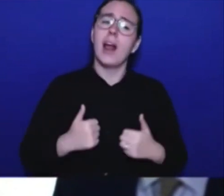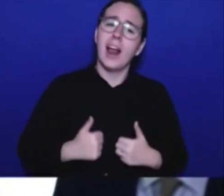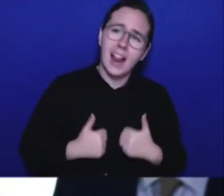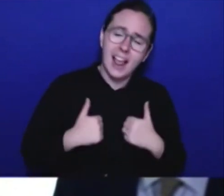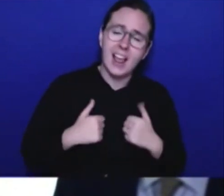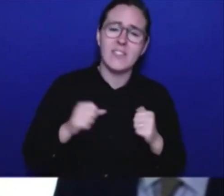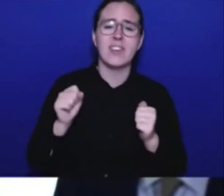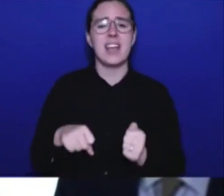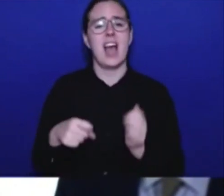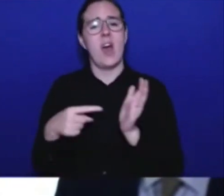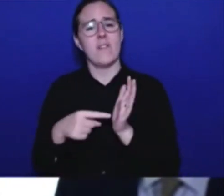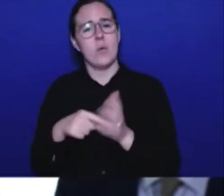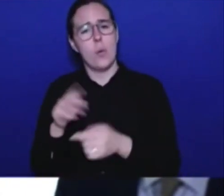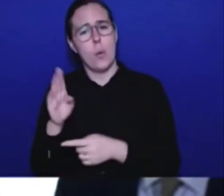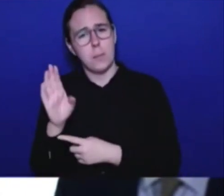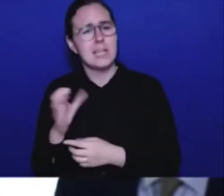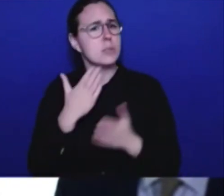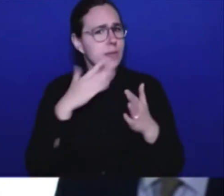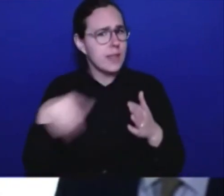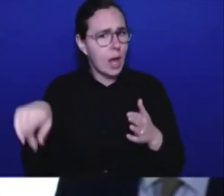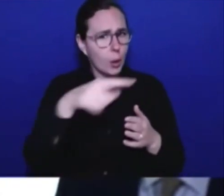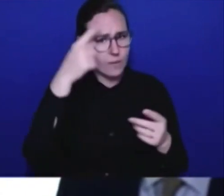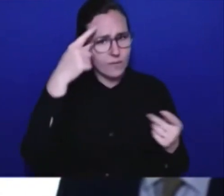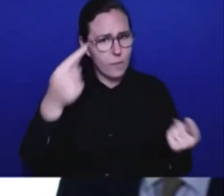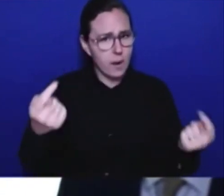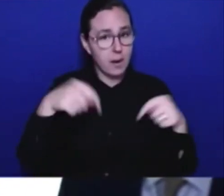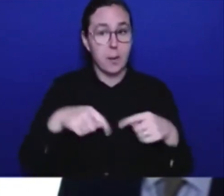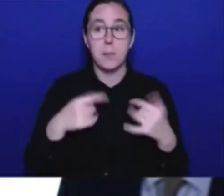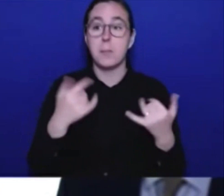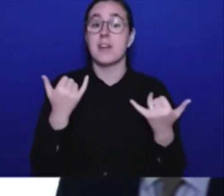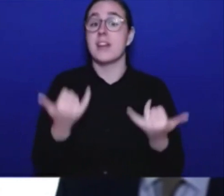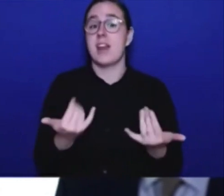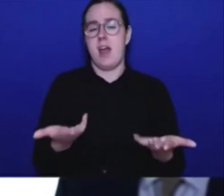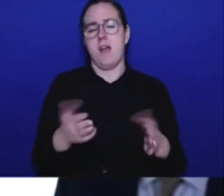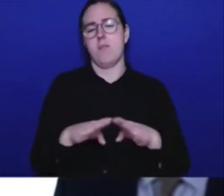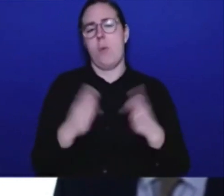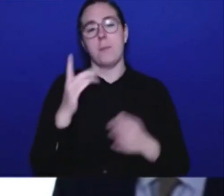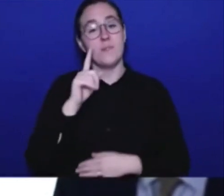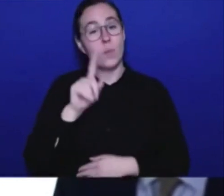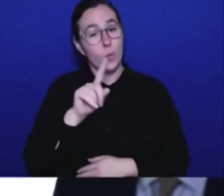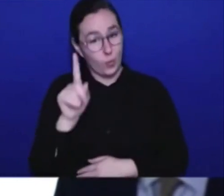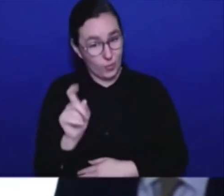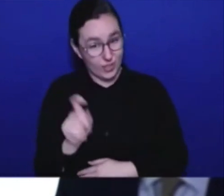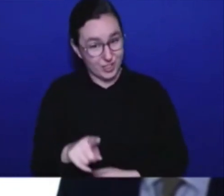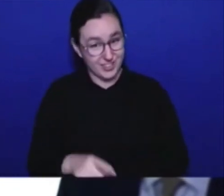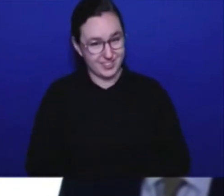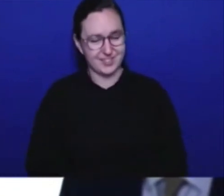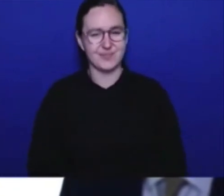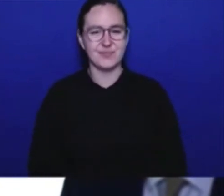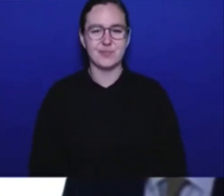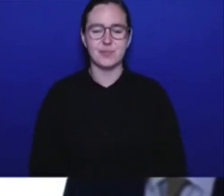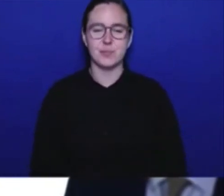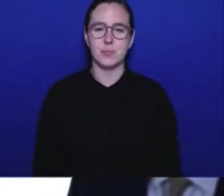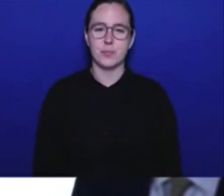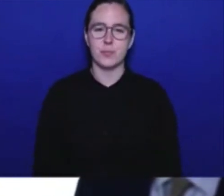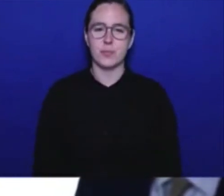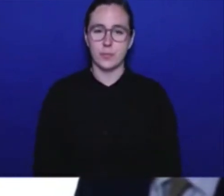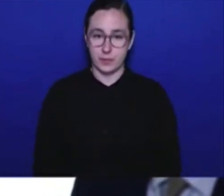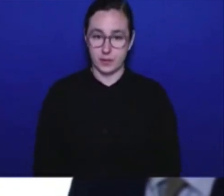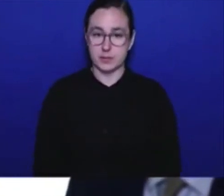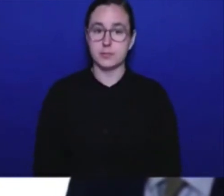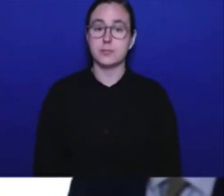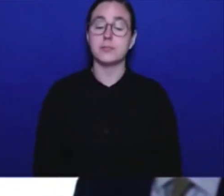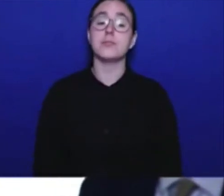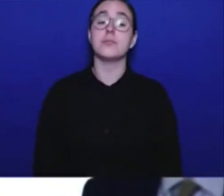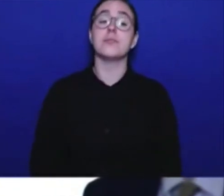and we're happy to take questions now. For reporters on the line, please press star 1 to enter the queue. Our first question is on